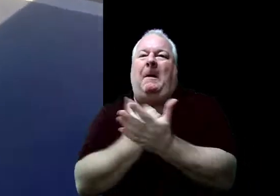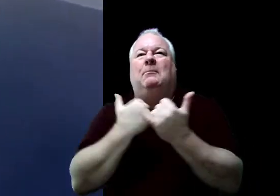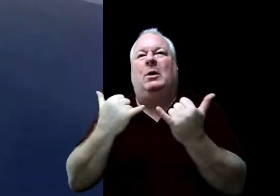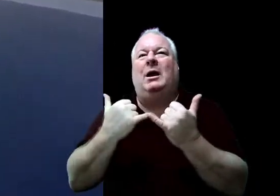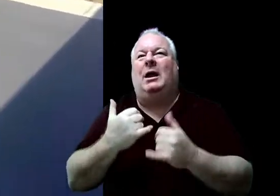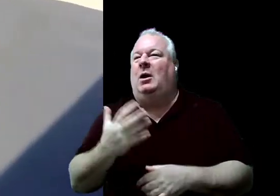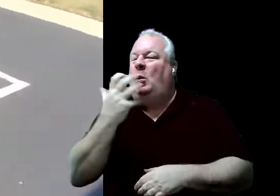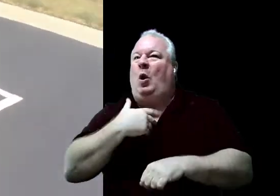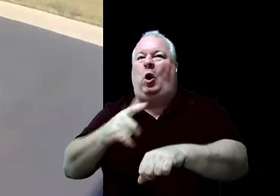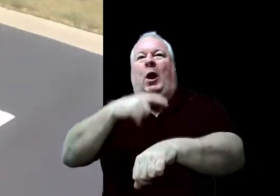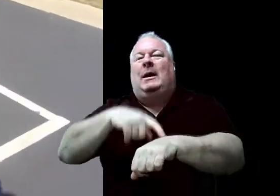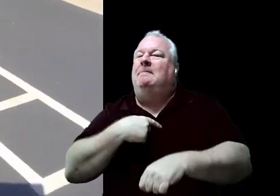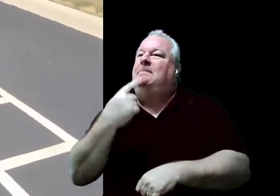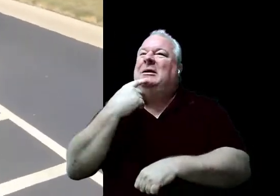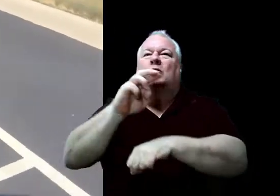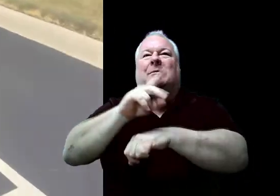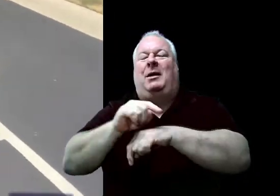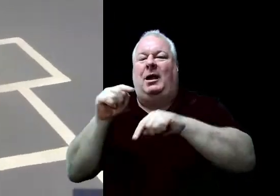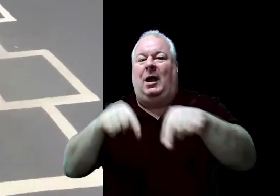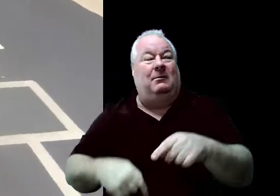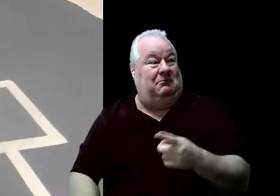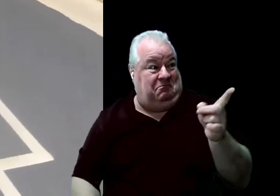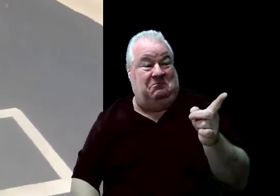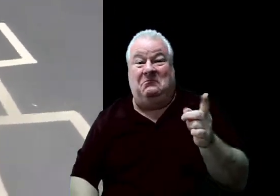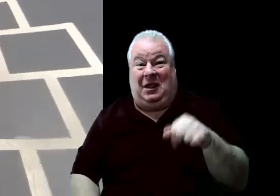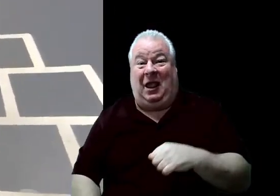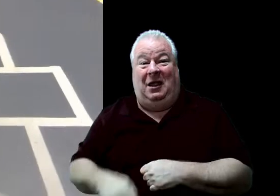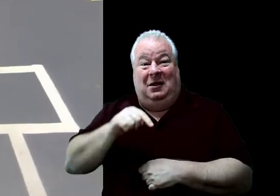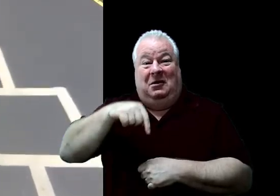And just, you can even maybe do some hopscotch here.